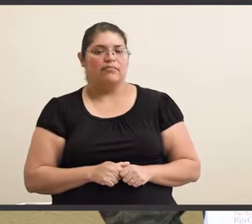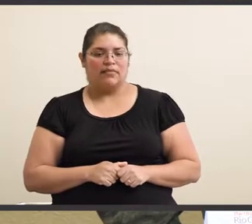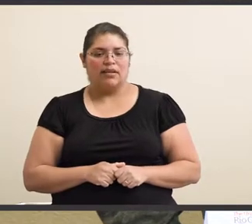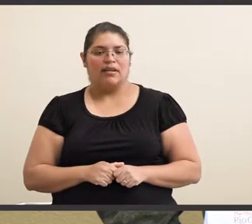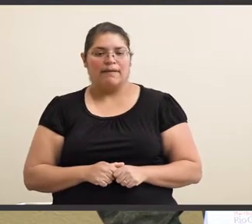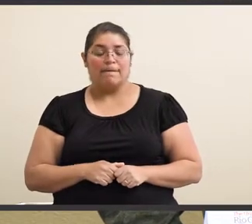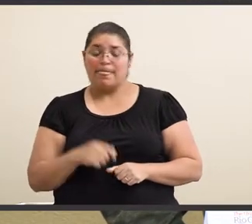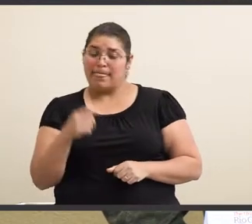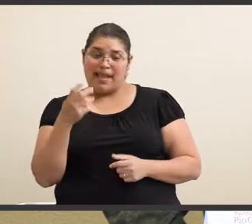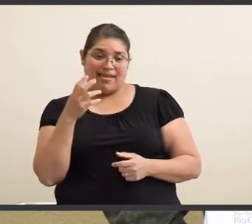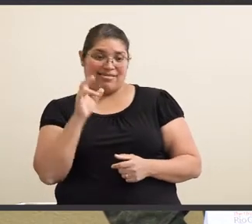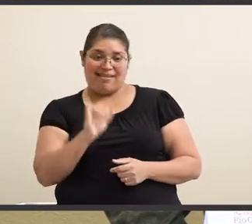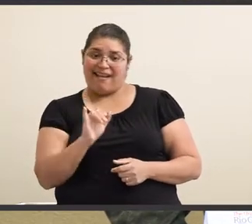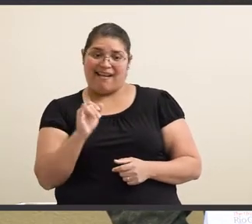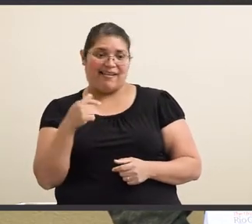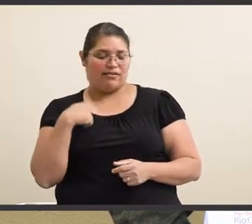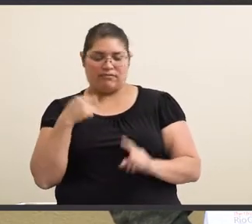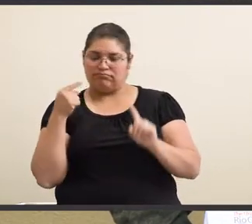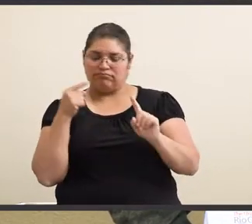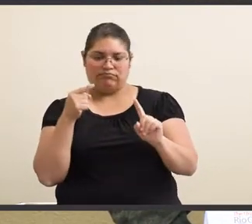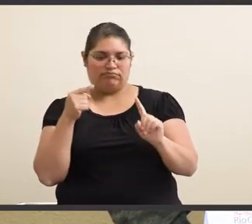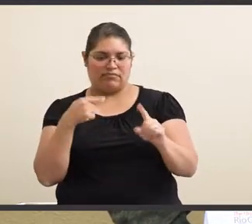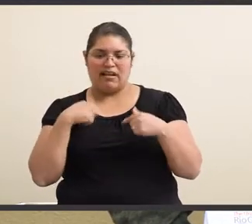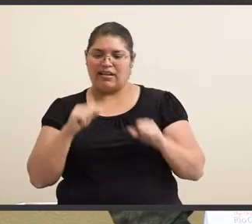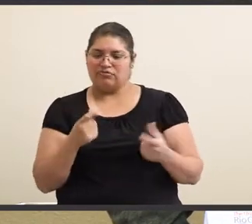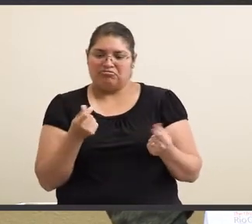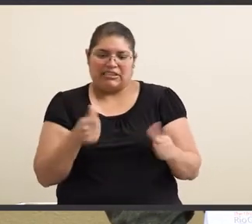And that's what I, that's what I go forward doing.